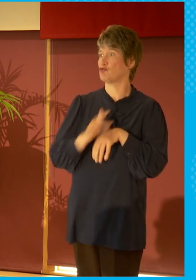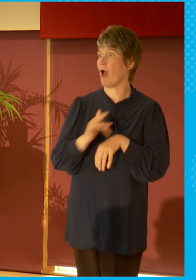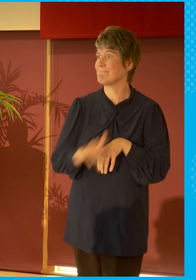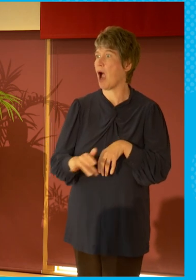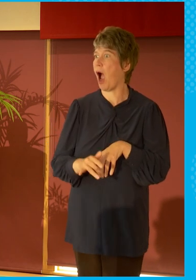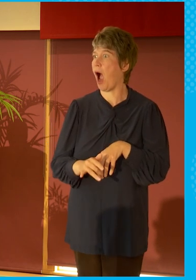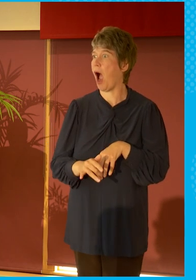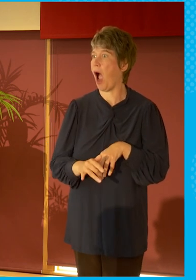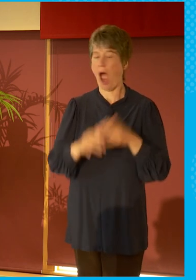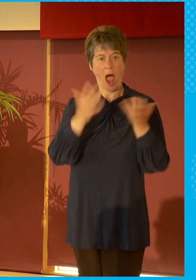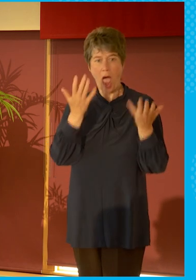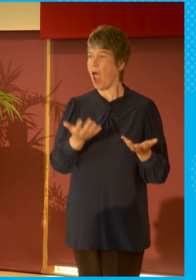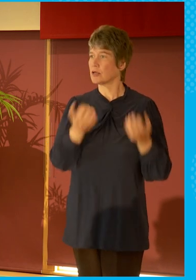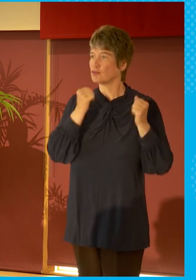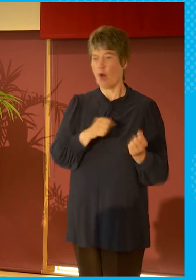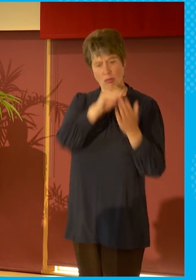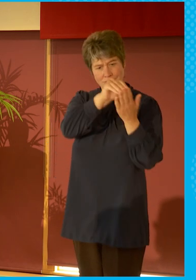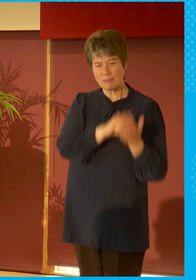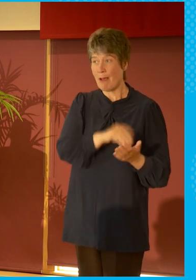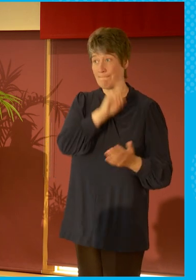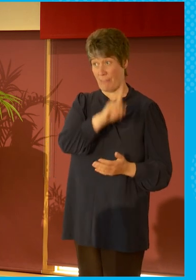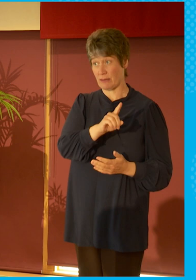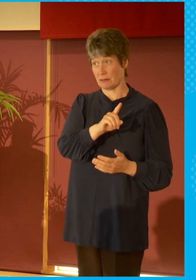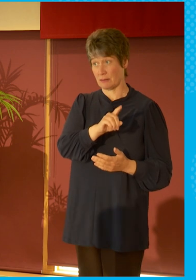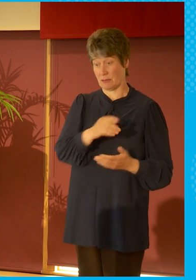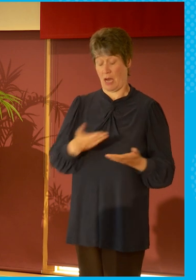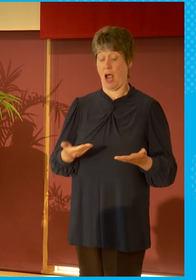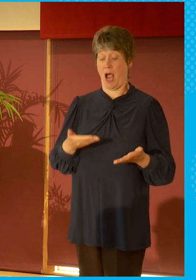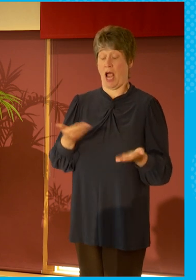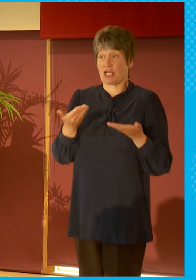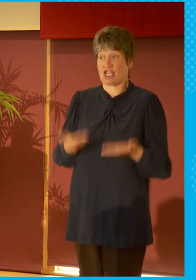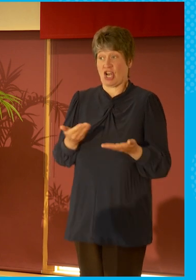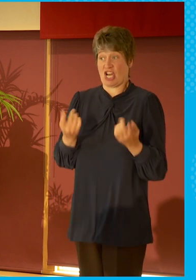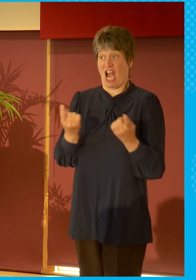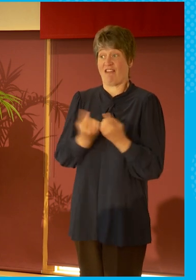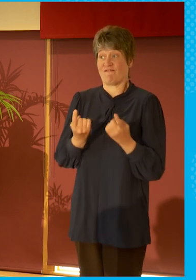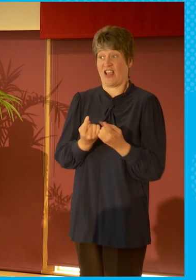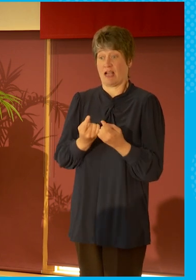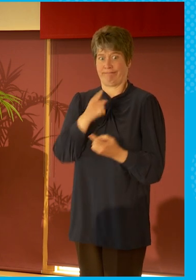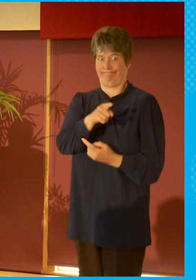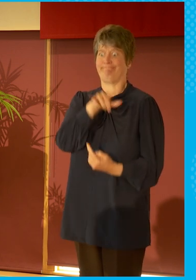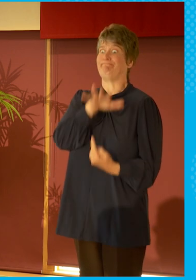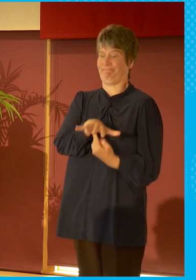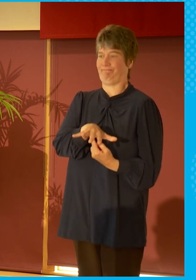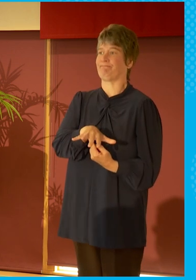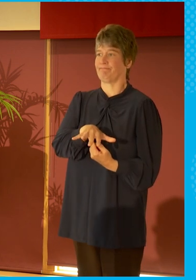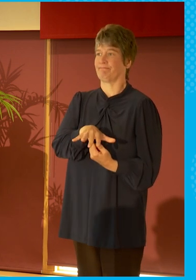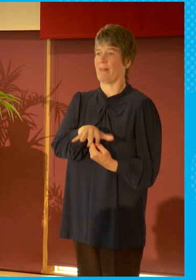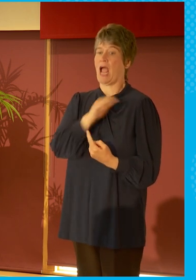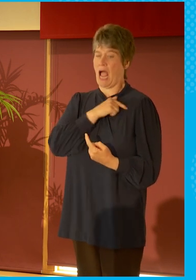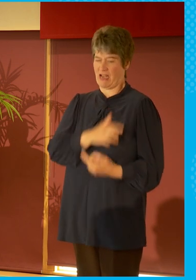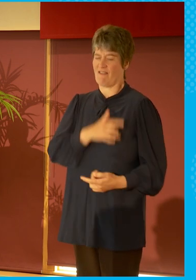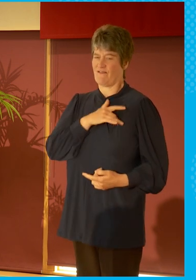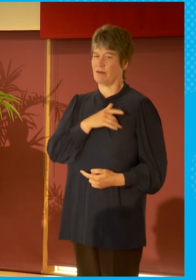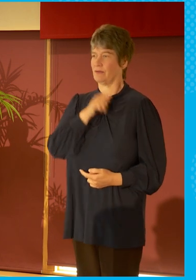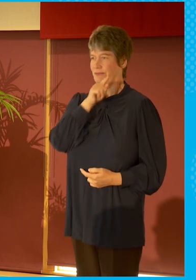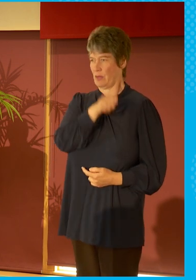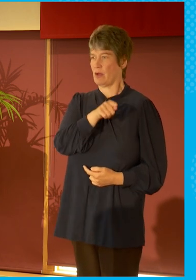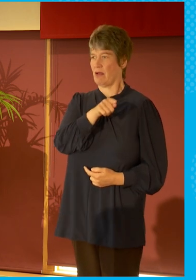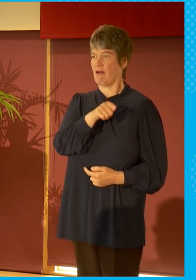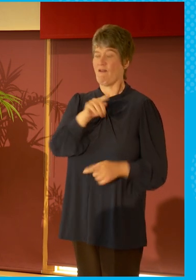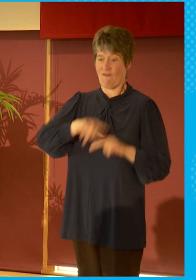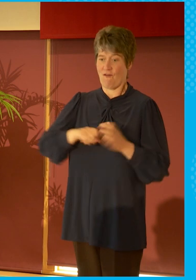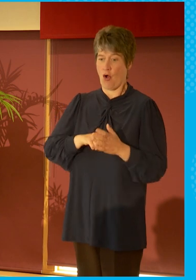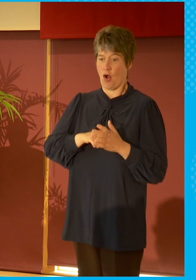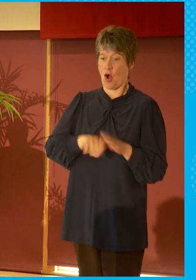cornerstone is news and current affairs which I oversee and it's a better place that we have it in any democracy, big big